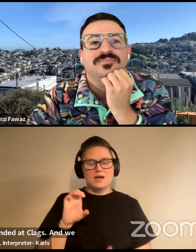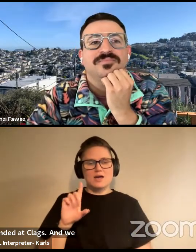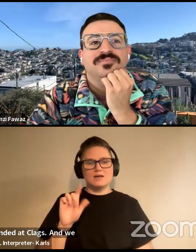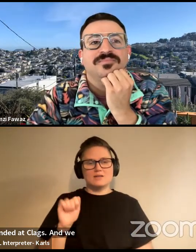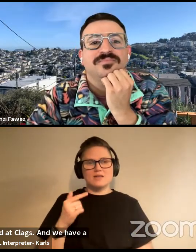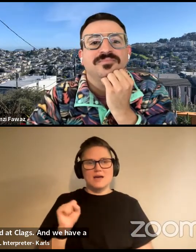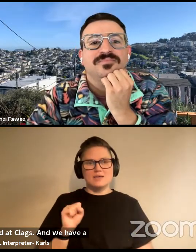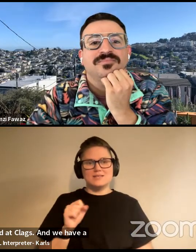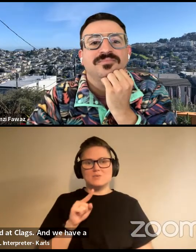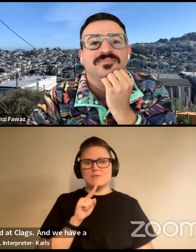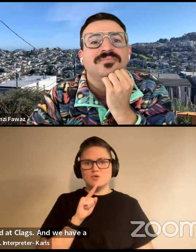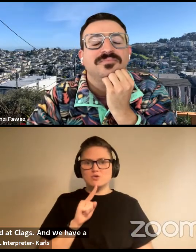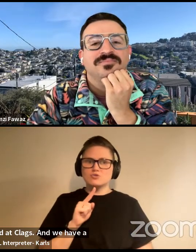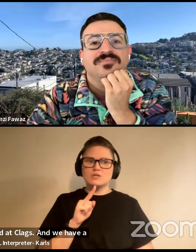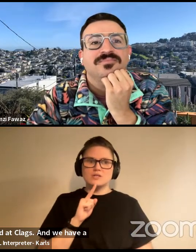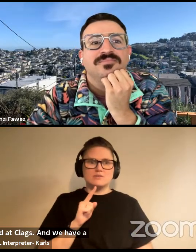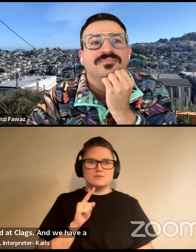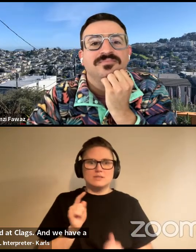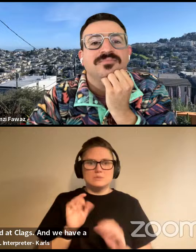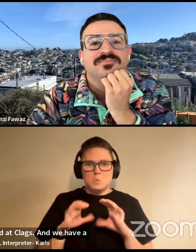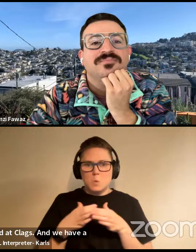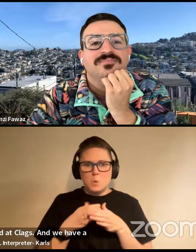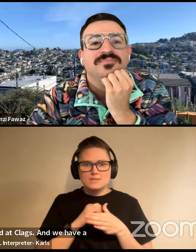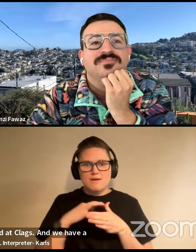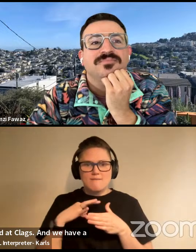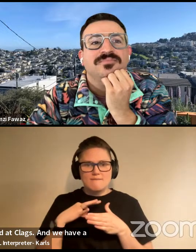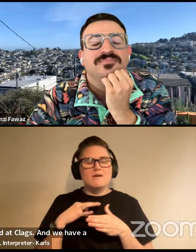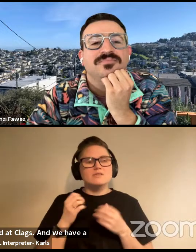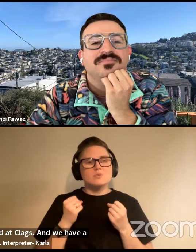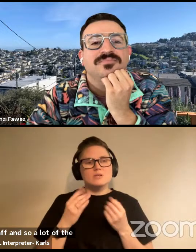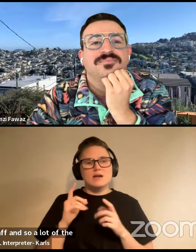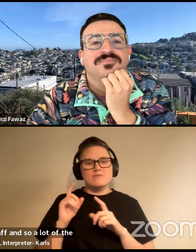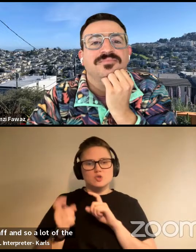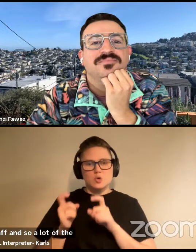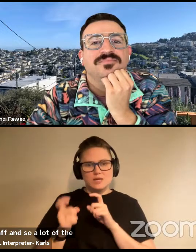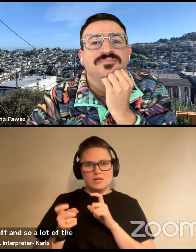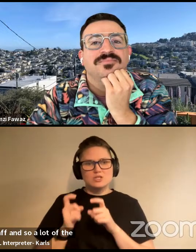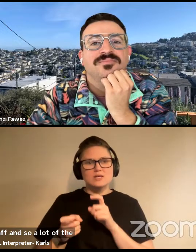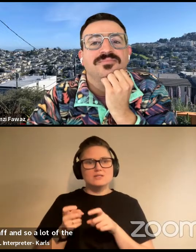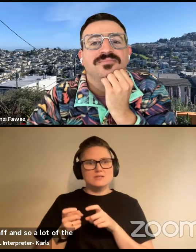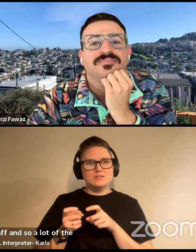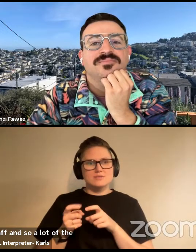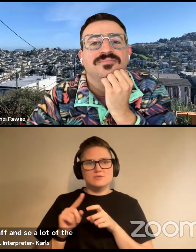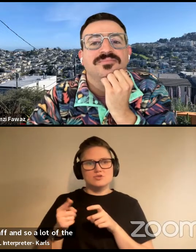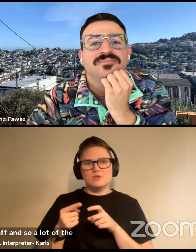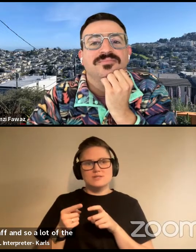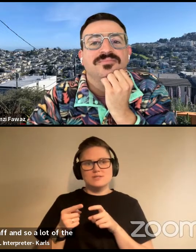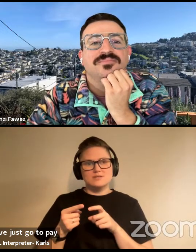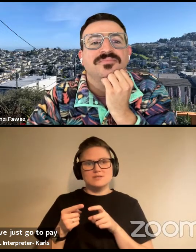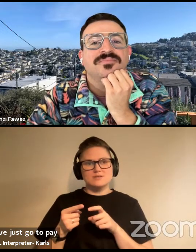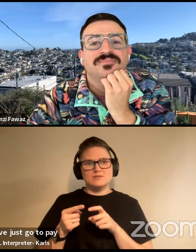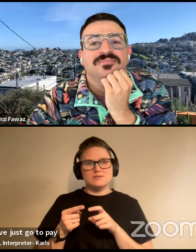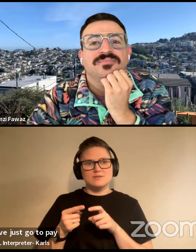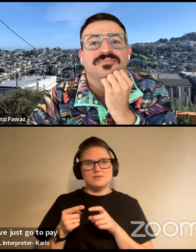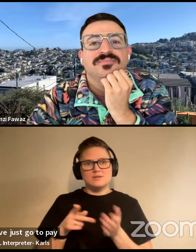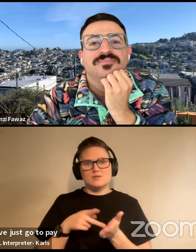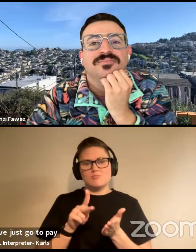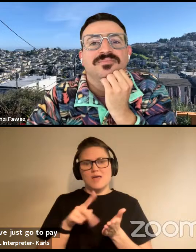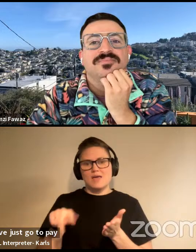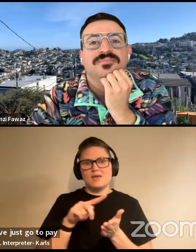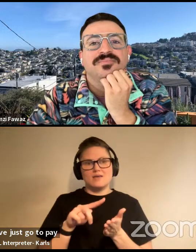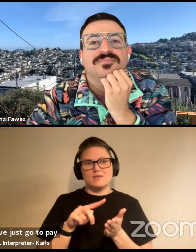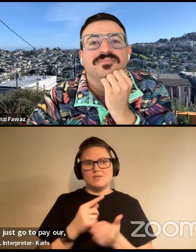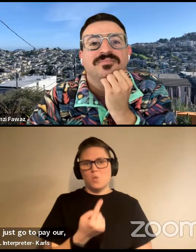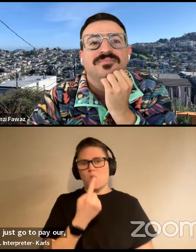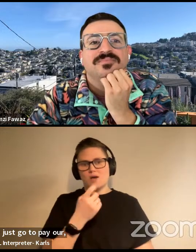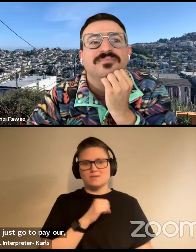lean staff. Um, and so a lot of the donations that we, uh, receive just go to pay our, our basically one